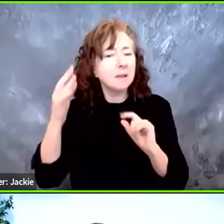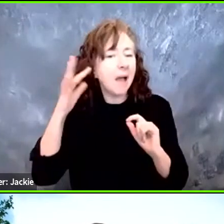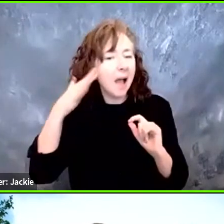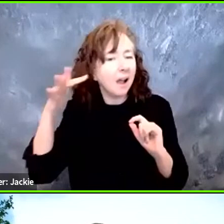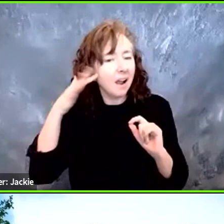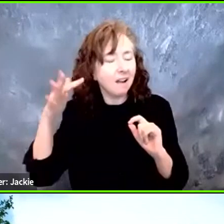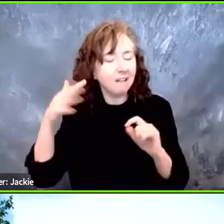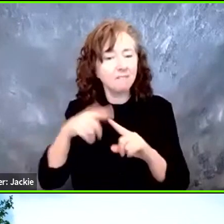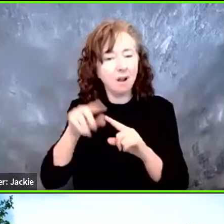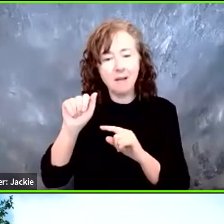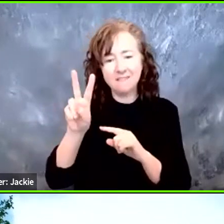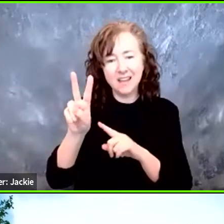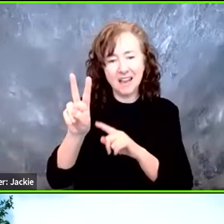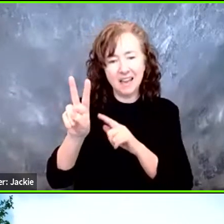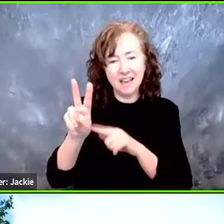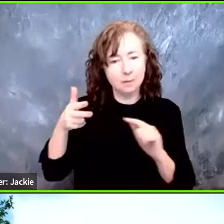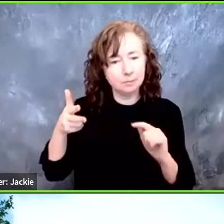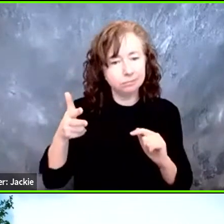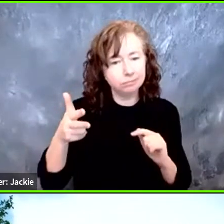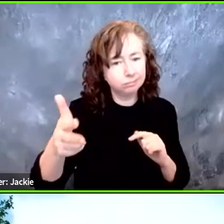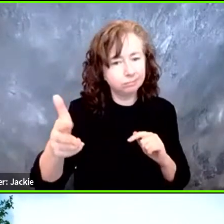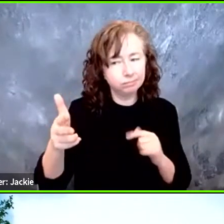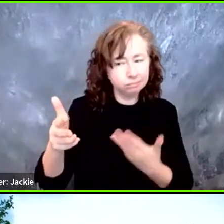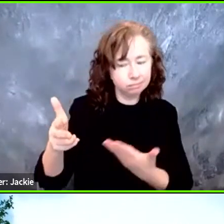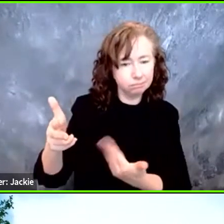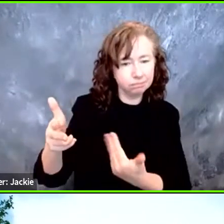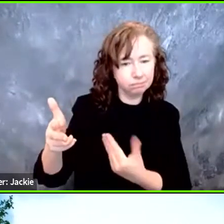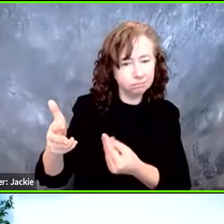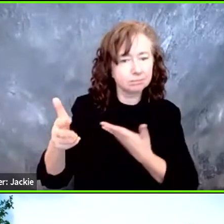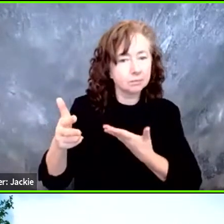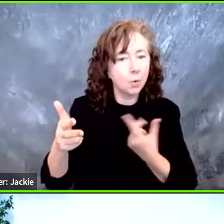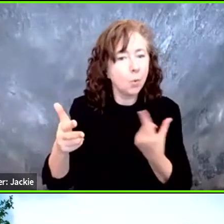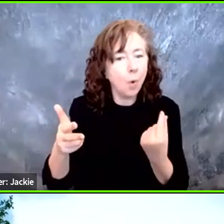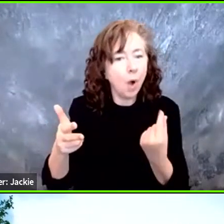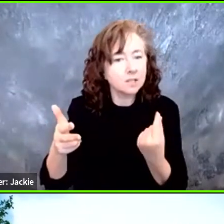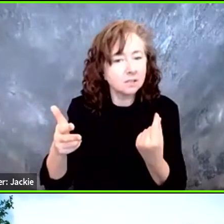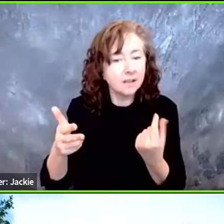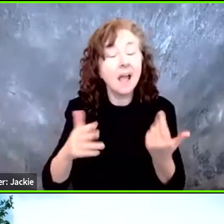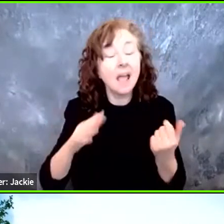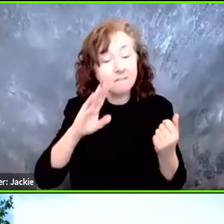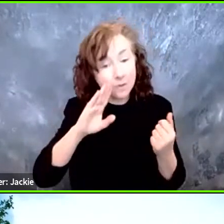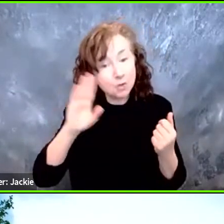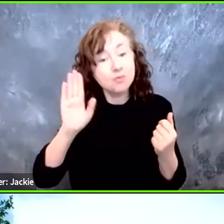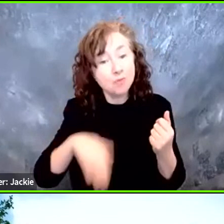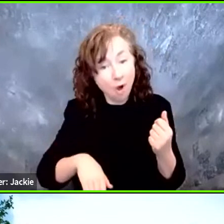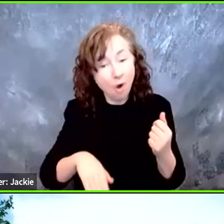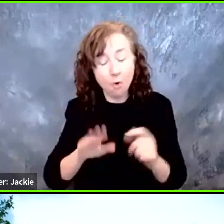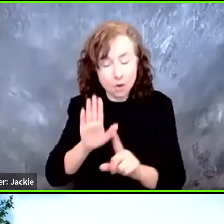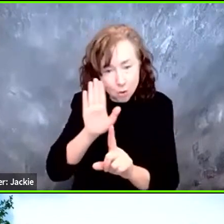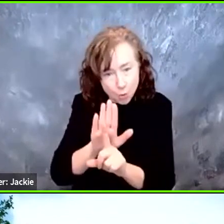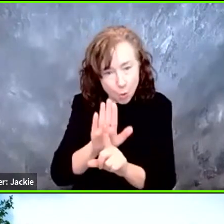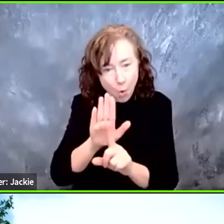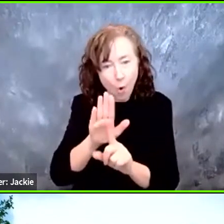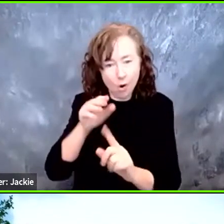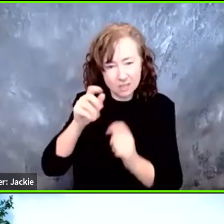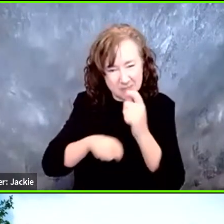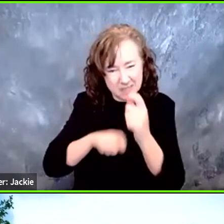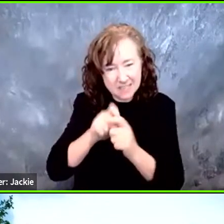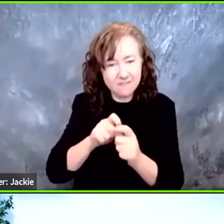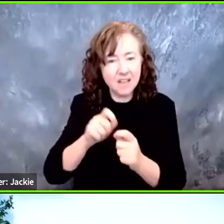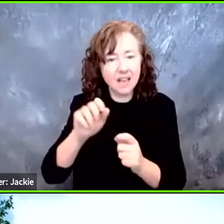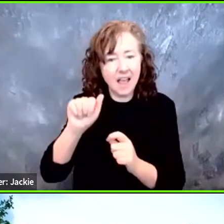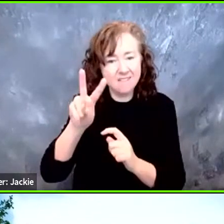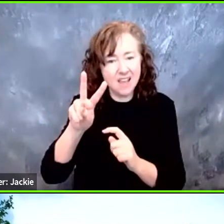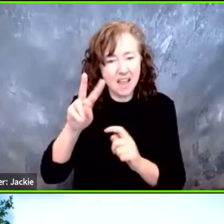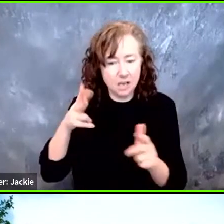vehicle. Specifically knowing that your vehicle has arrived, people with vision loss may